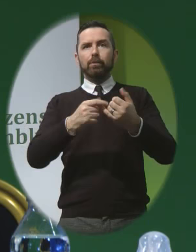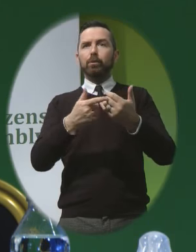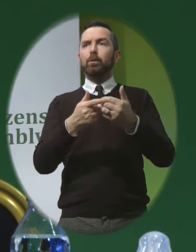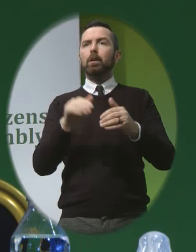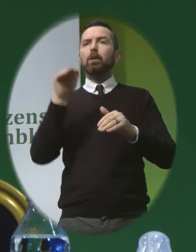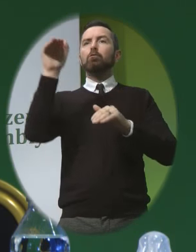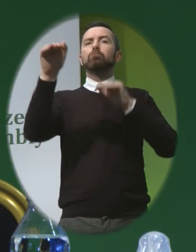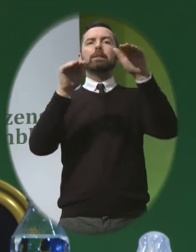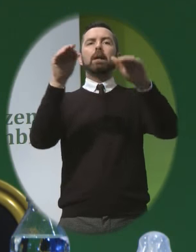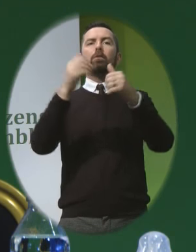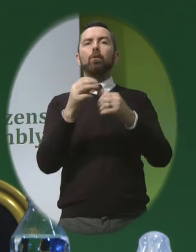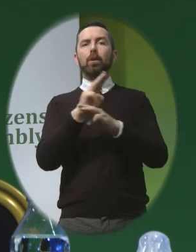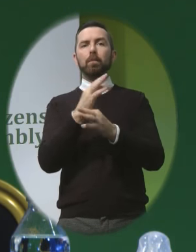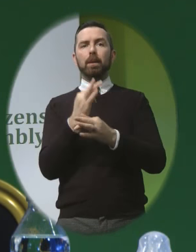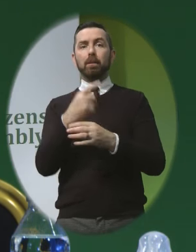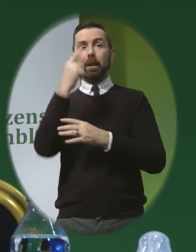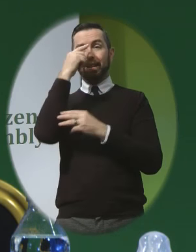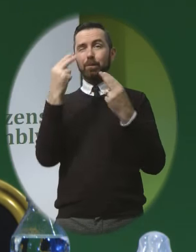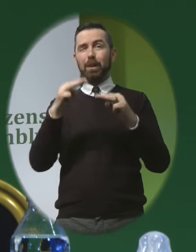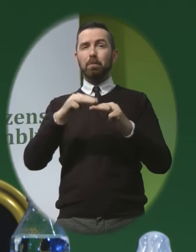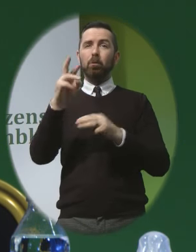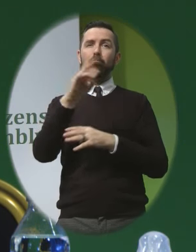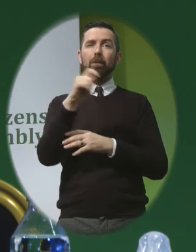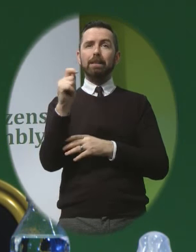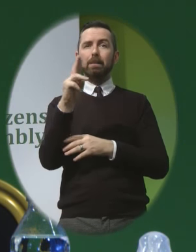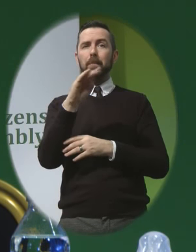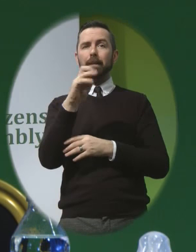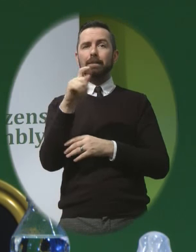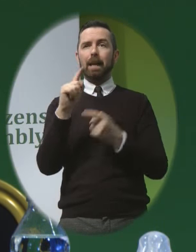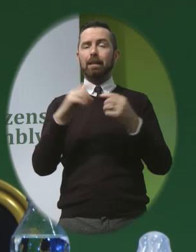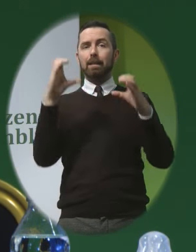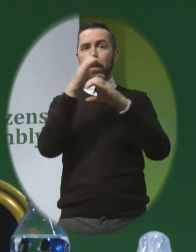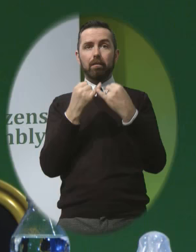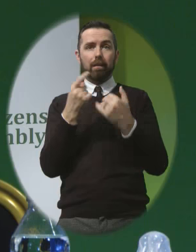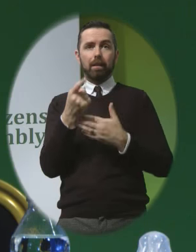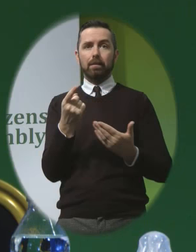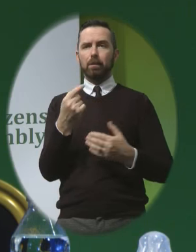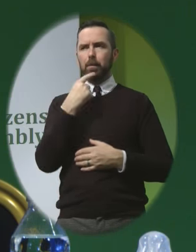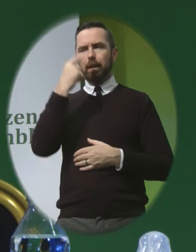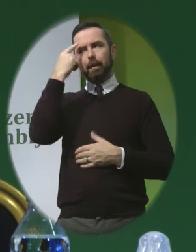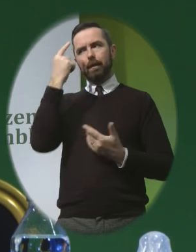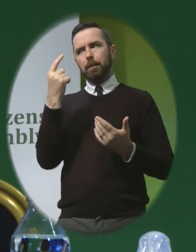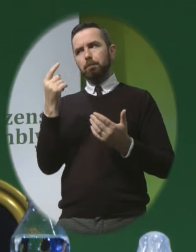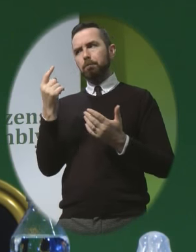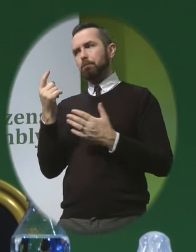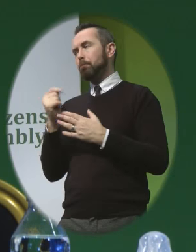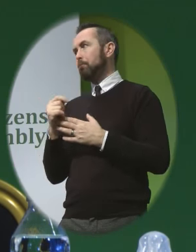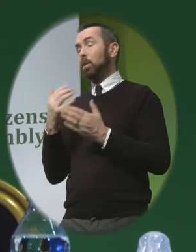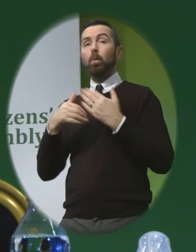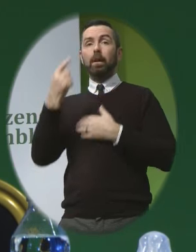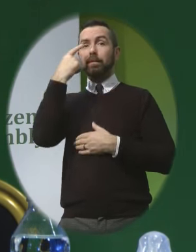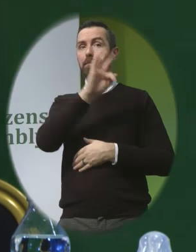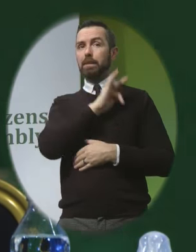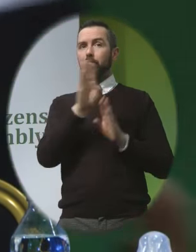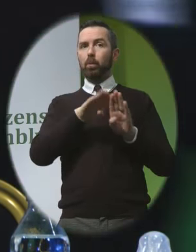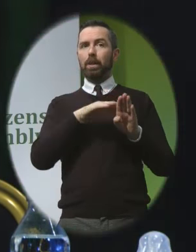that I think we can do with more For example, respite, care and that But I think that That's That what I've seen with